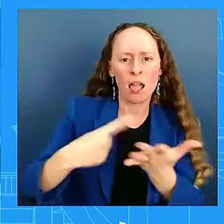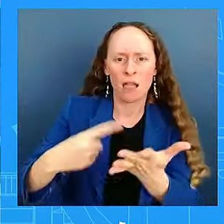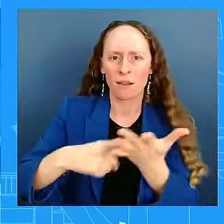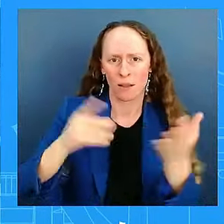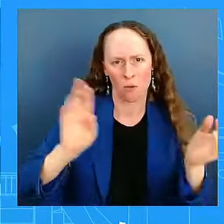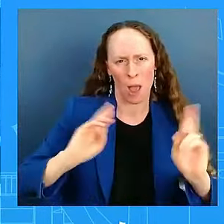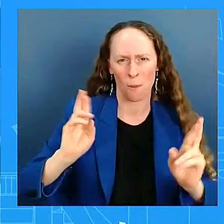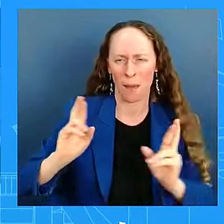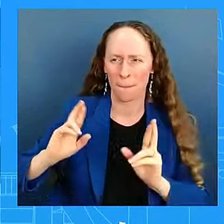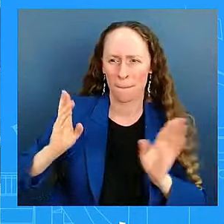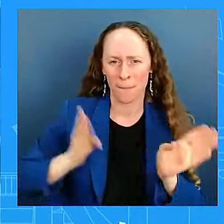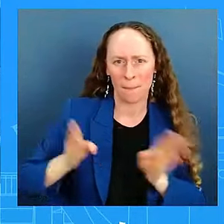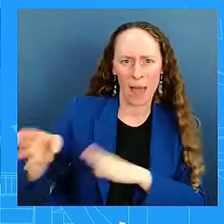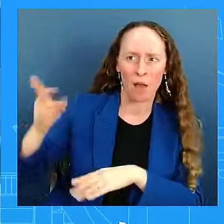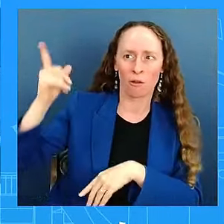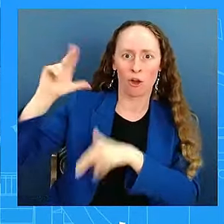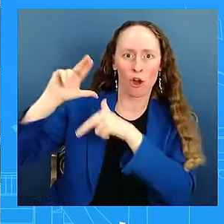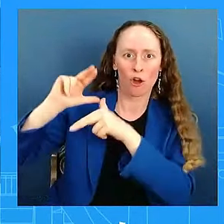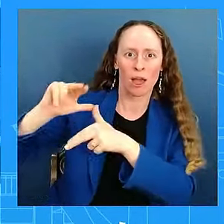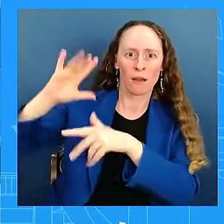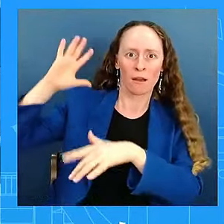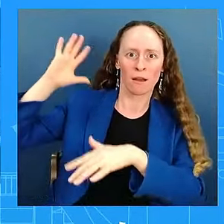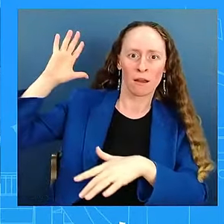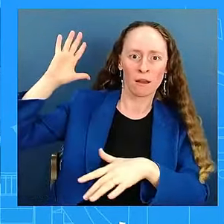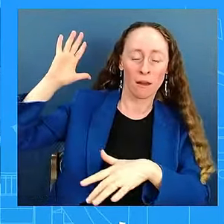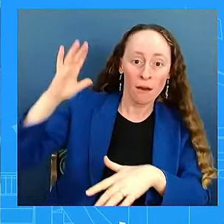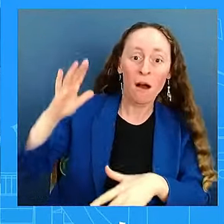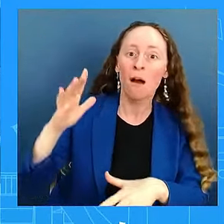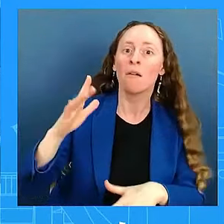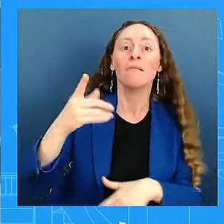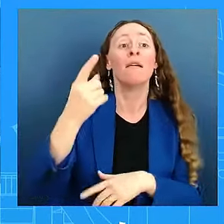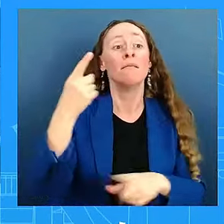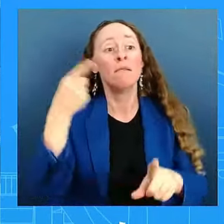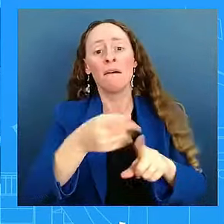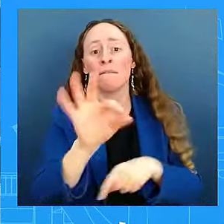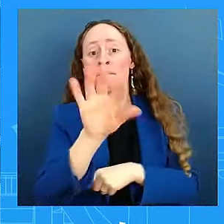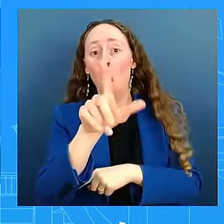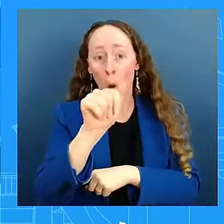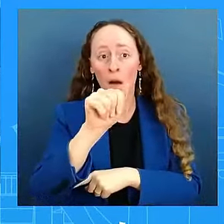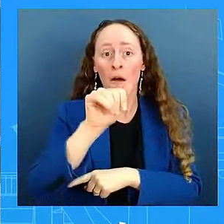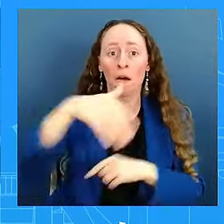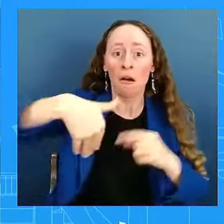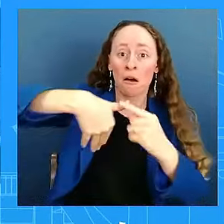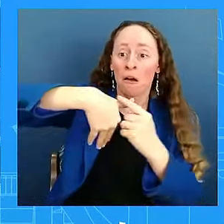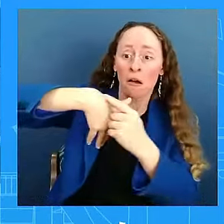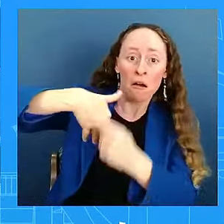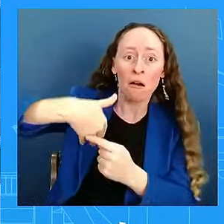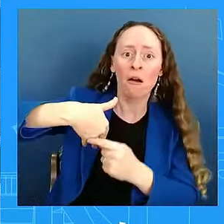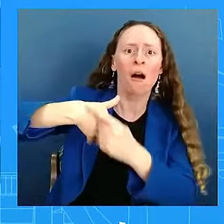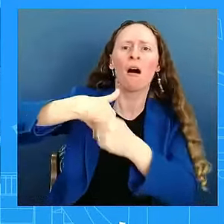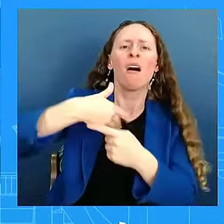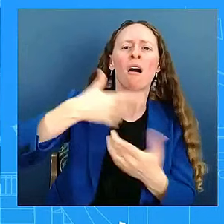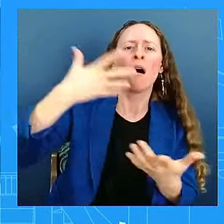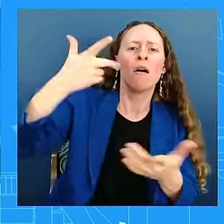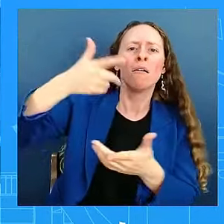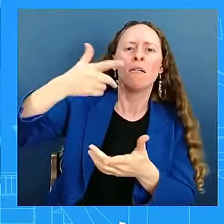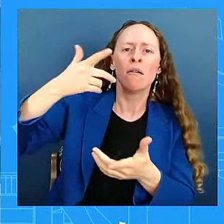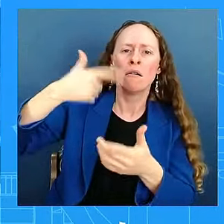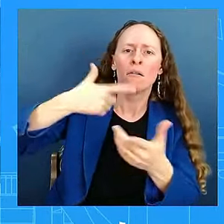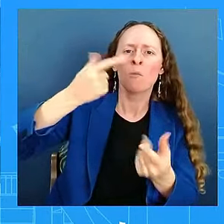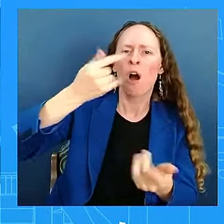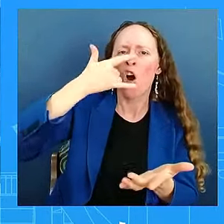on the Big Bend region of Florida. So what pre-positioning was taking place there that wasn't taking place in the